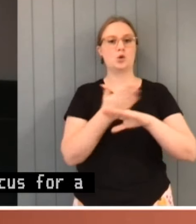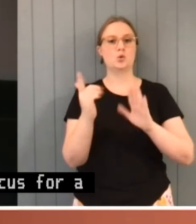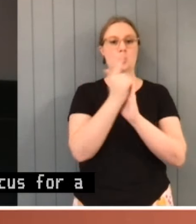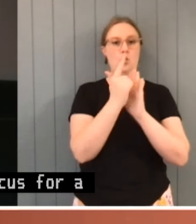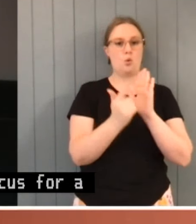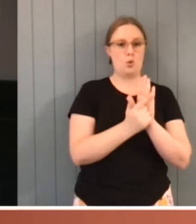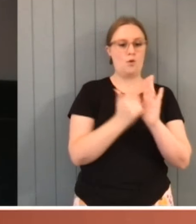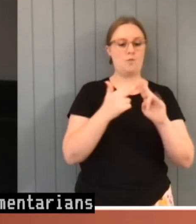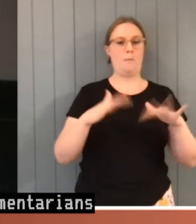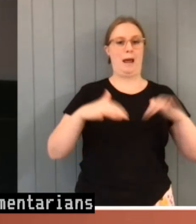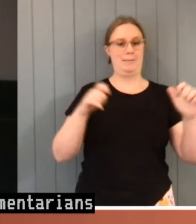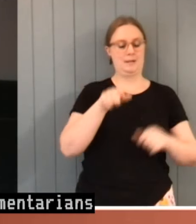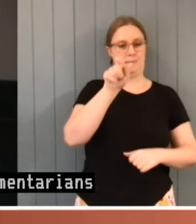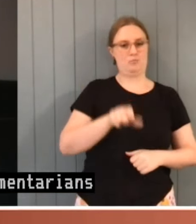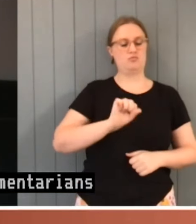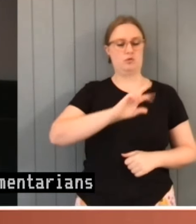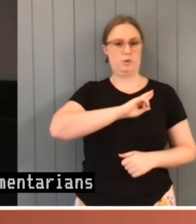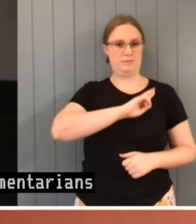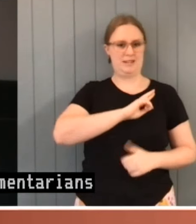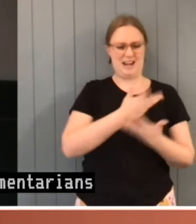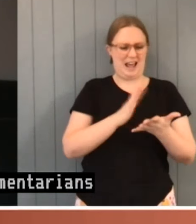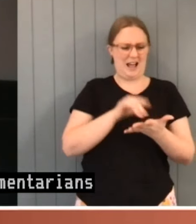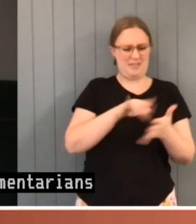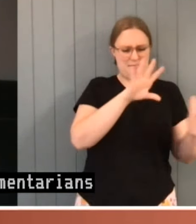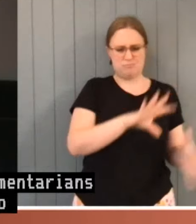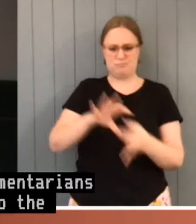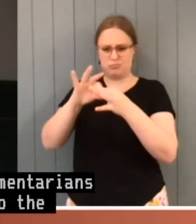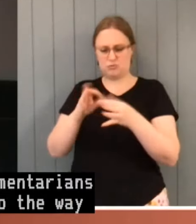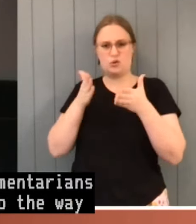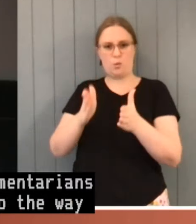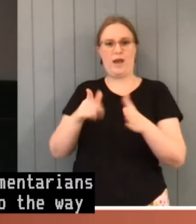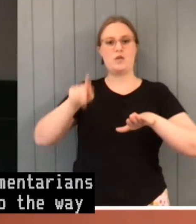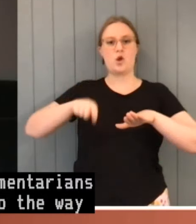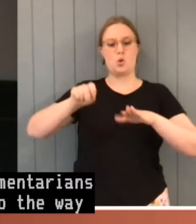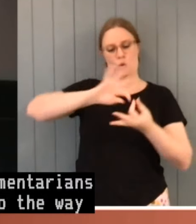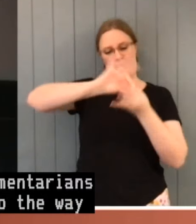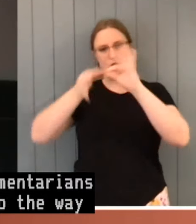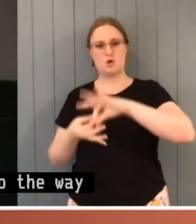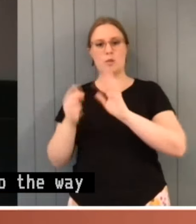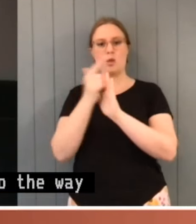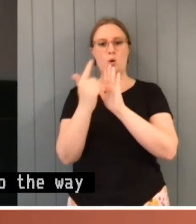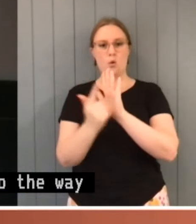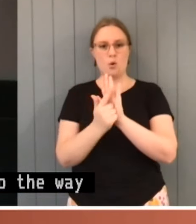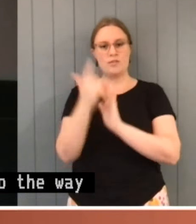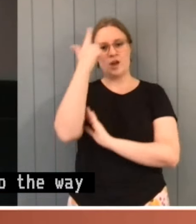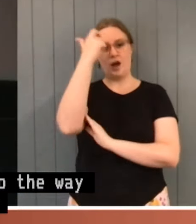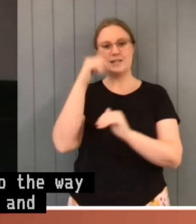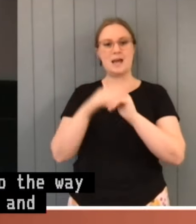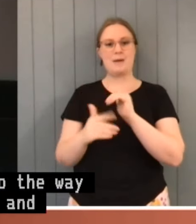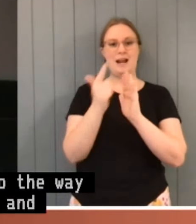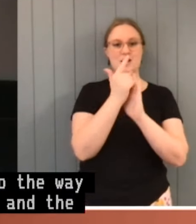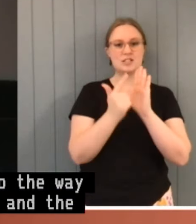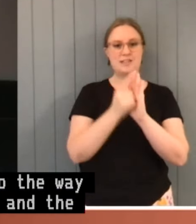the way that courts interpret laws and the notion of legislative intention and statutory purpose.